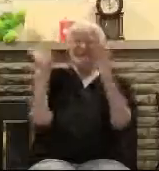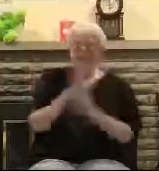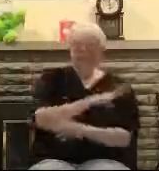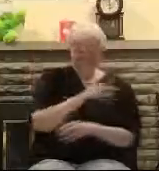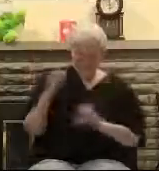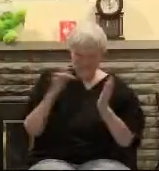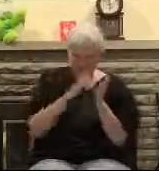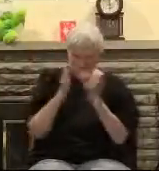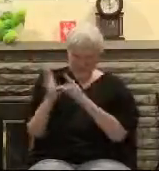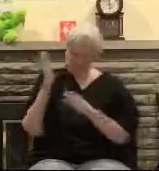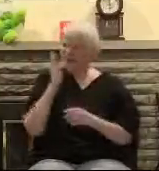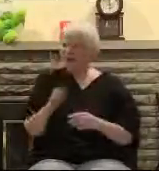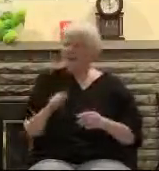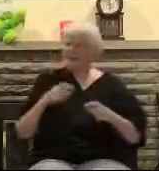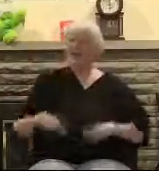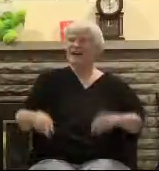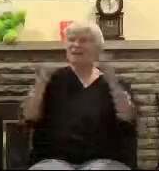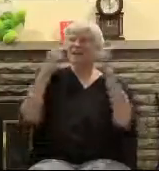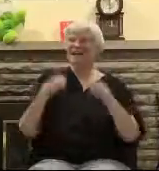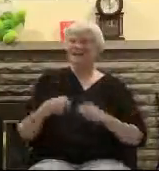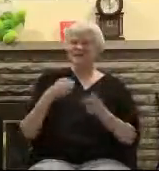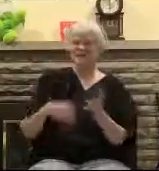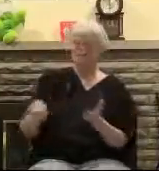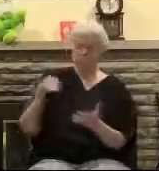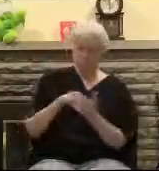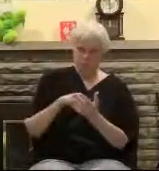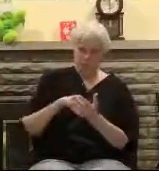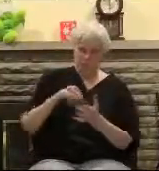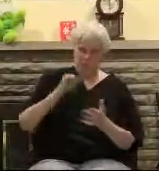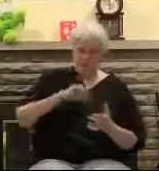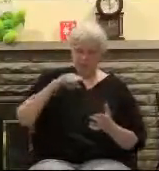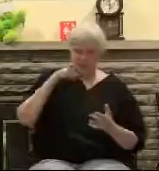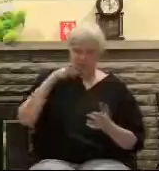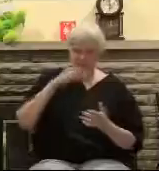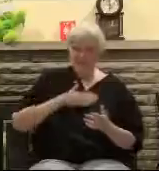And I just want to mention this though it didn't free of charge. I was telling Jenny that